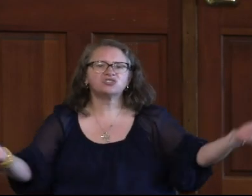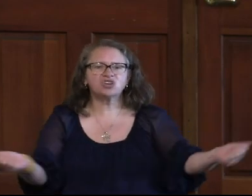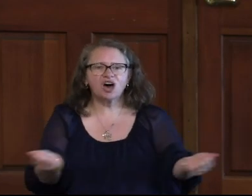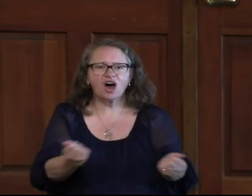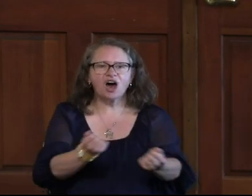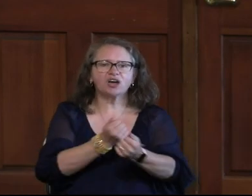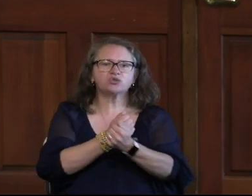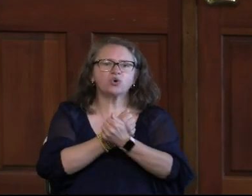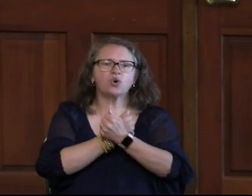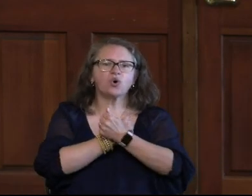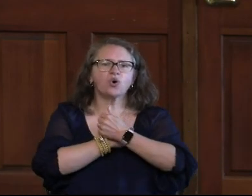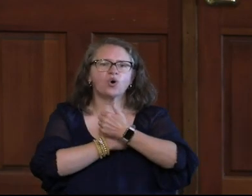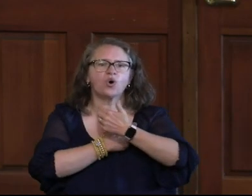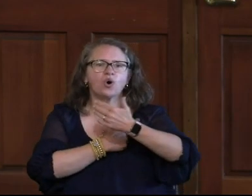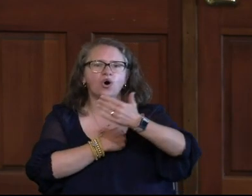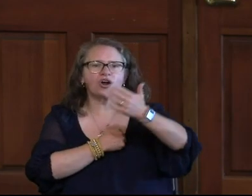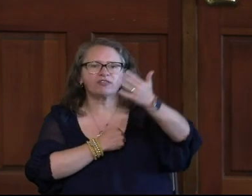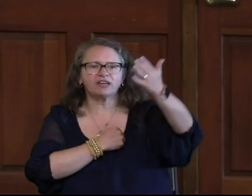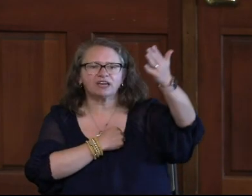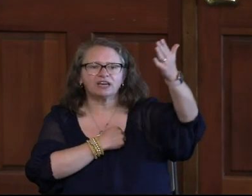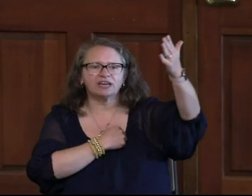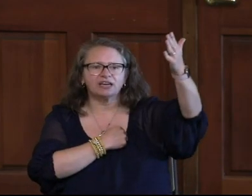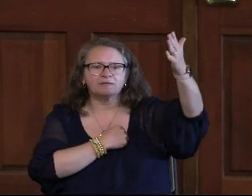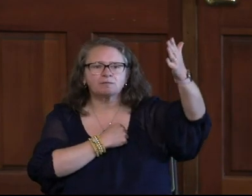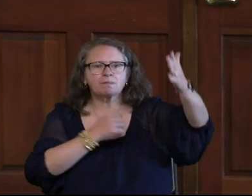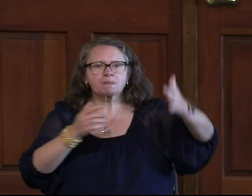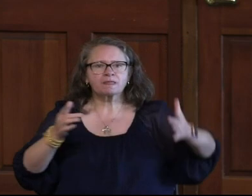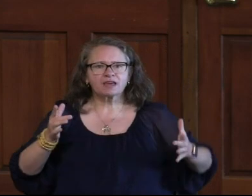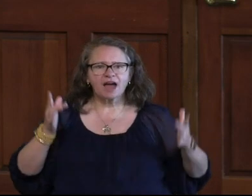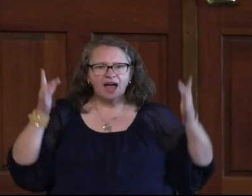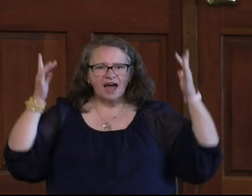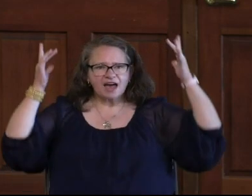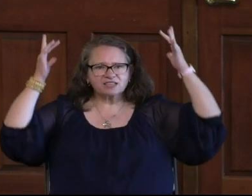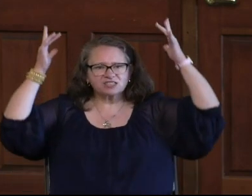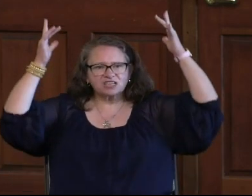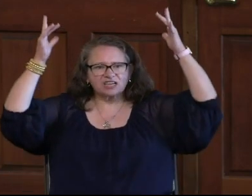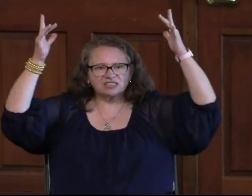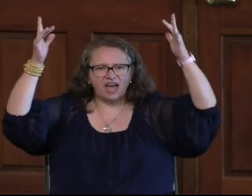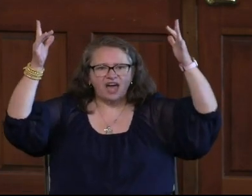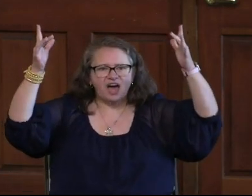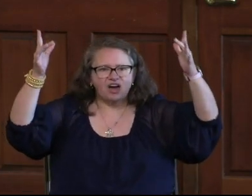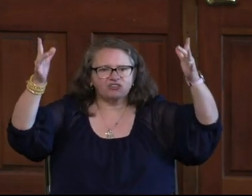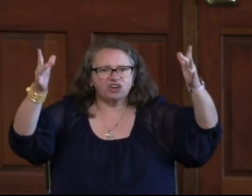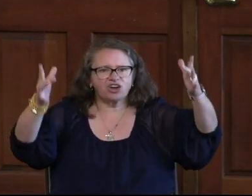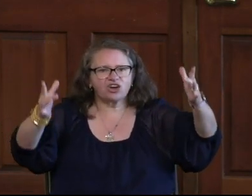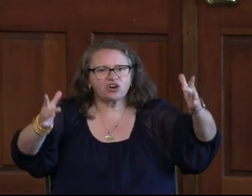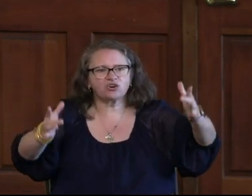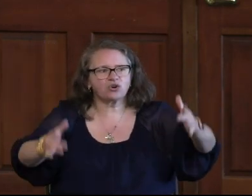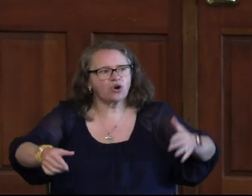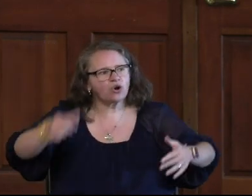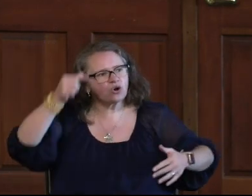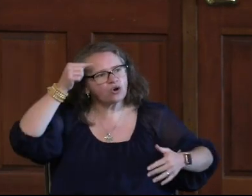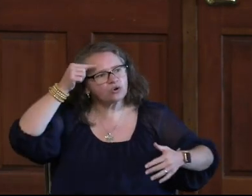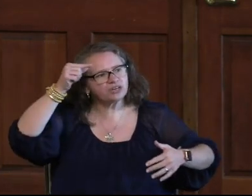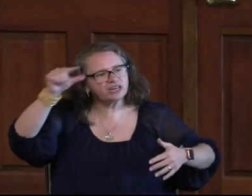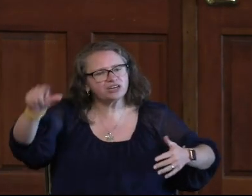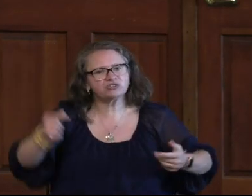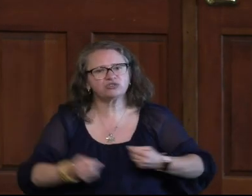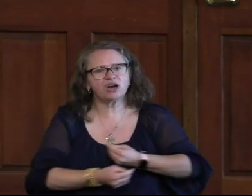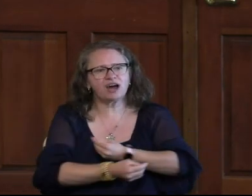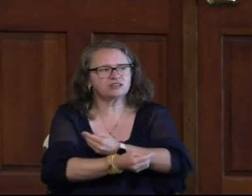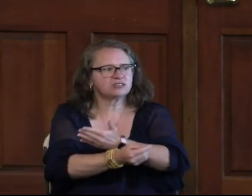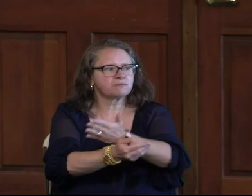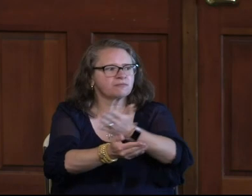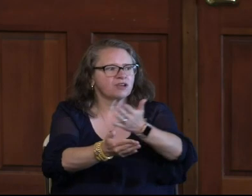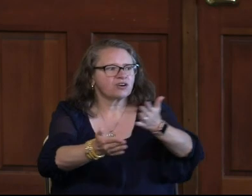saints adore thee. Casting down their golden